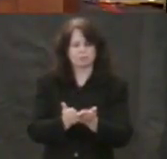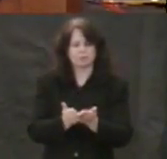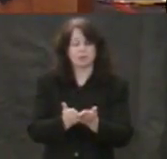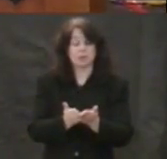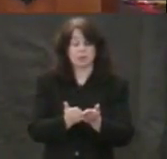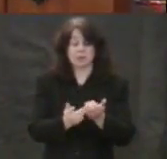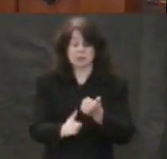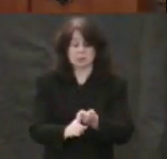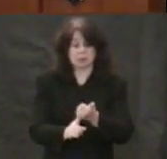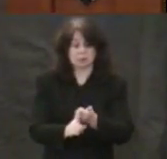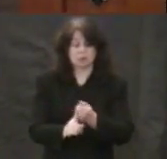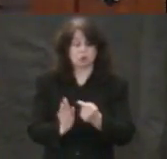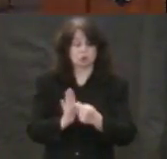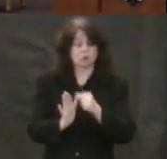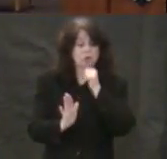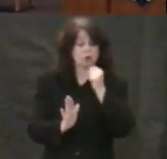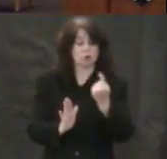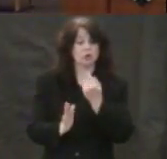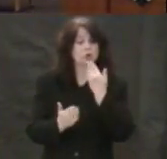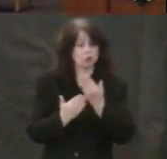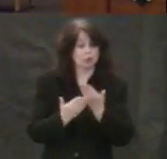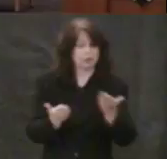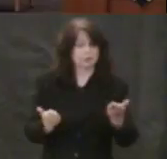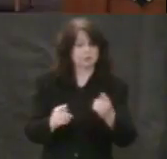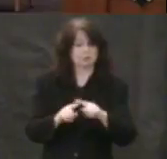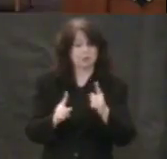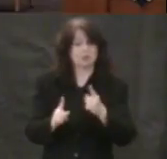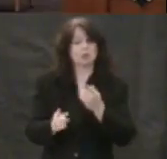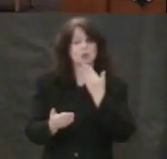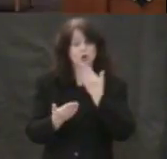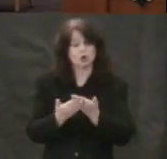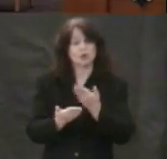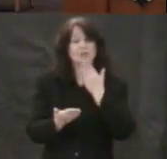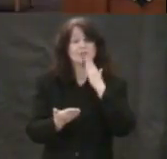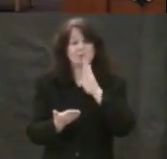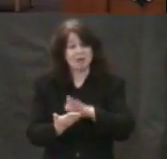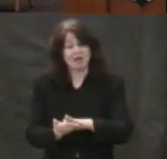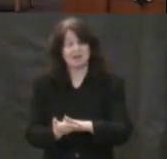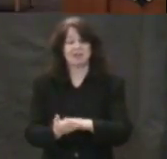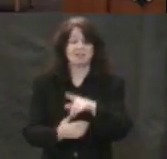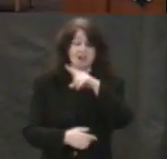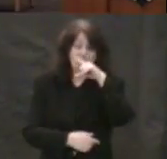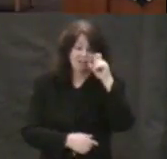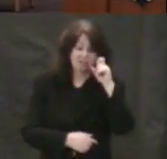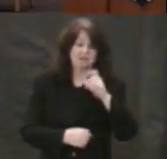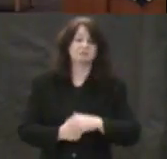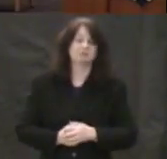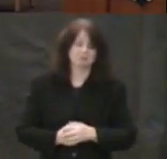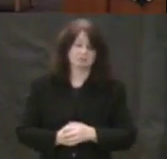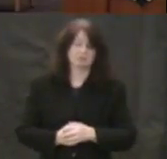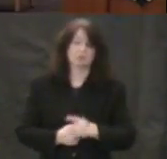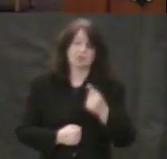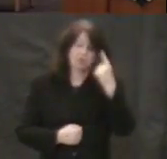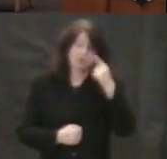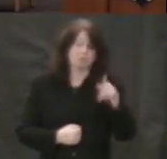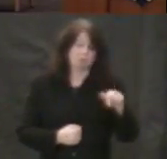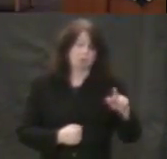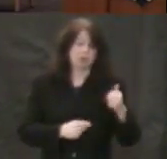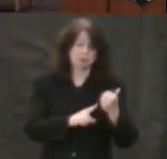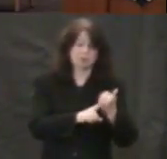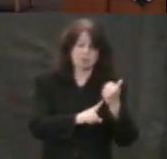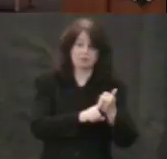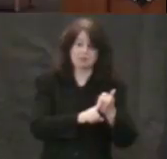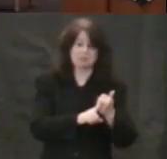not just the good things. It presents the good, the bad, and the ugly. We consider Peter, of course, amongst the prime